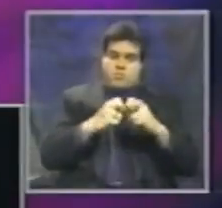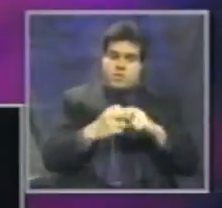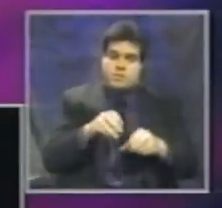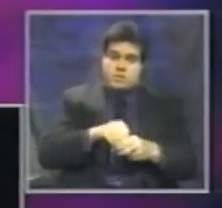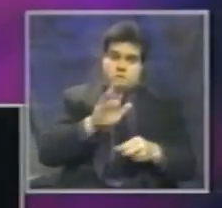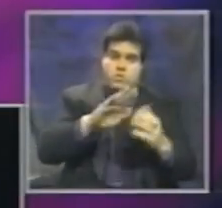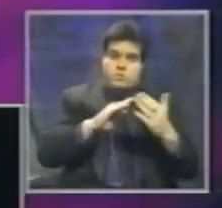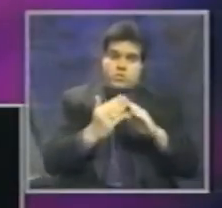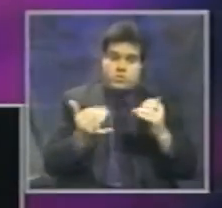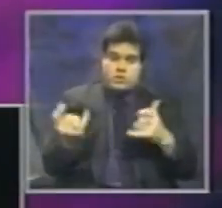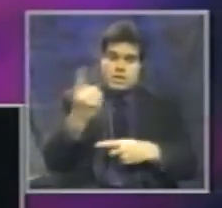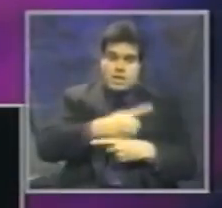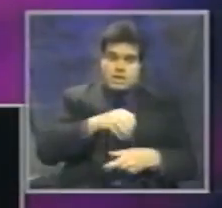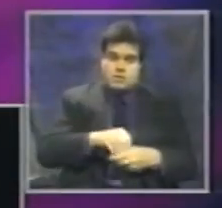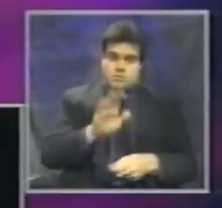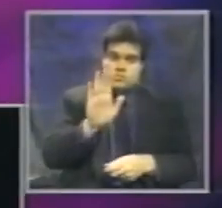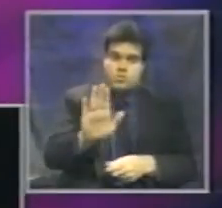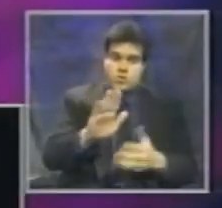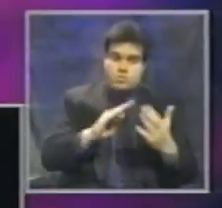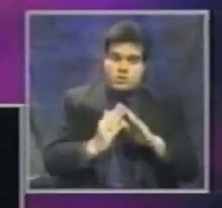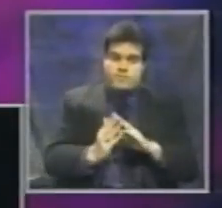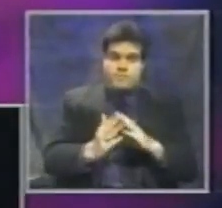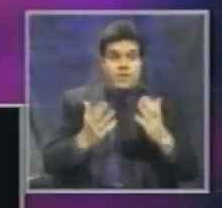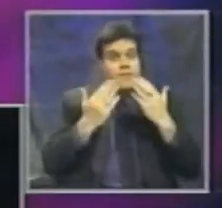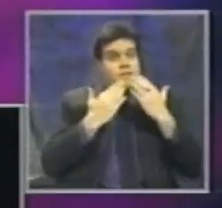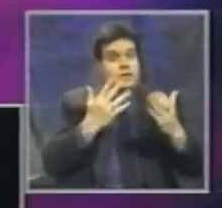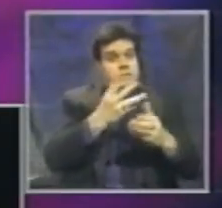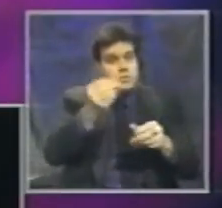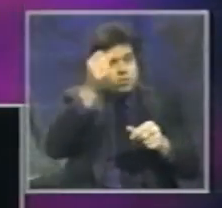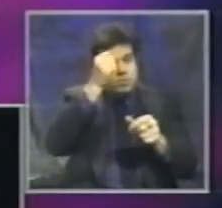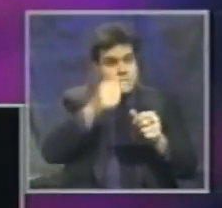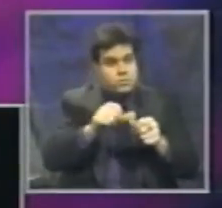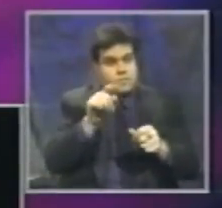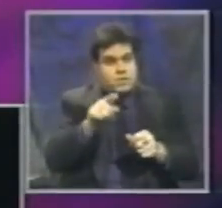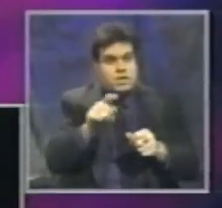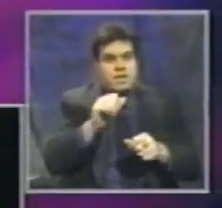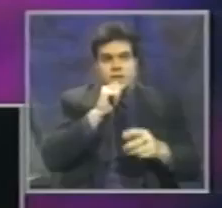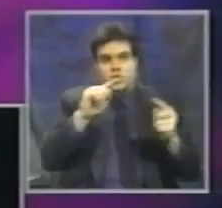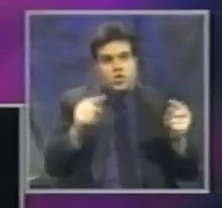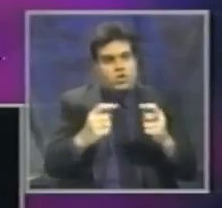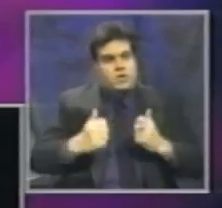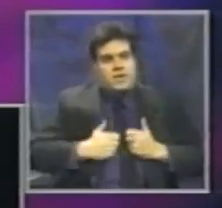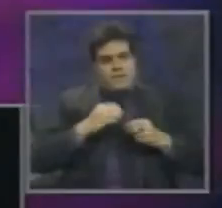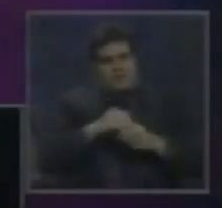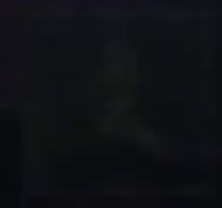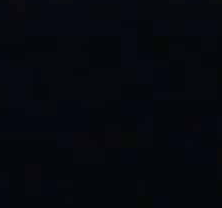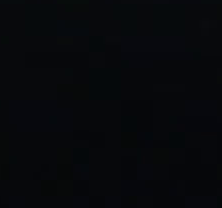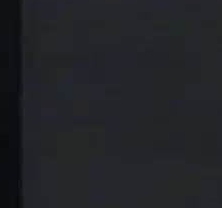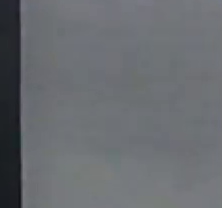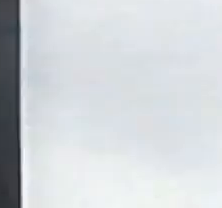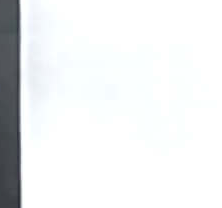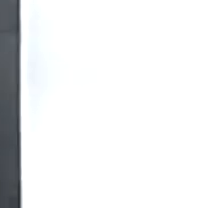today and in your community. Thanks, and remember, it doesn't hurt to live in a safe community.